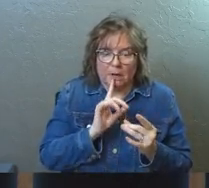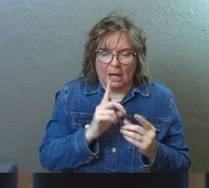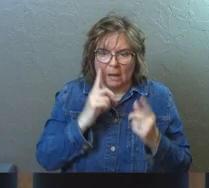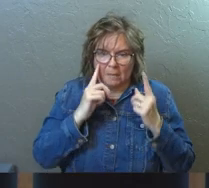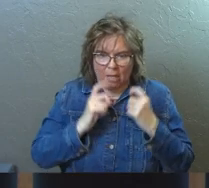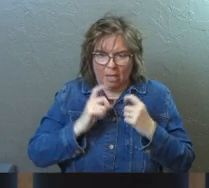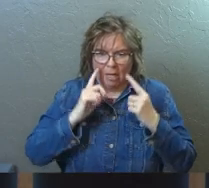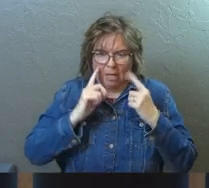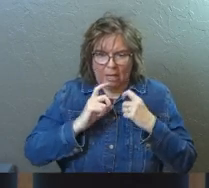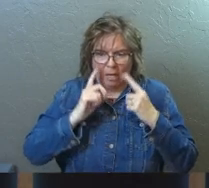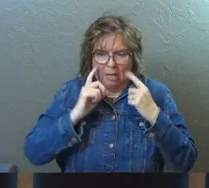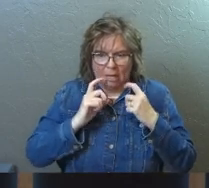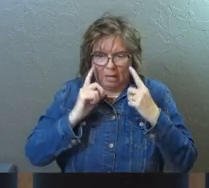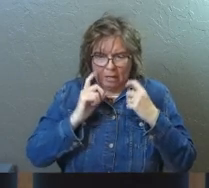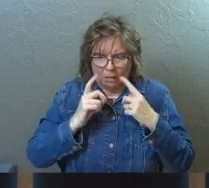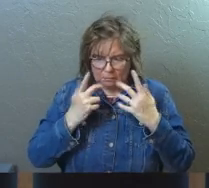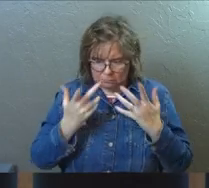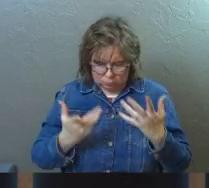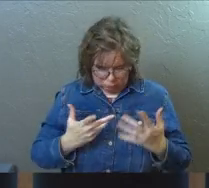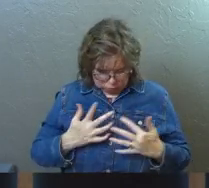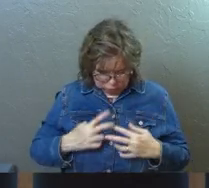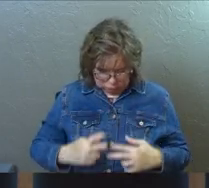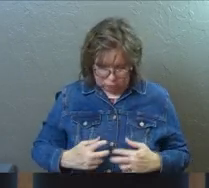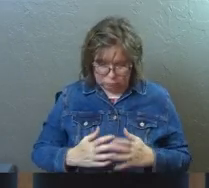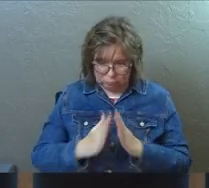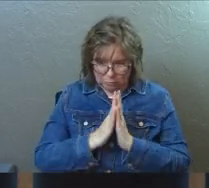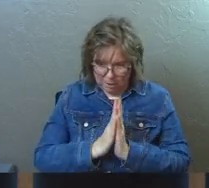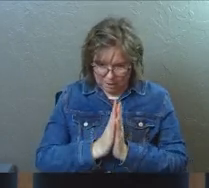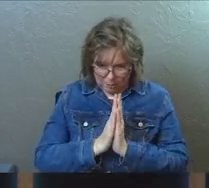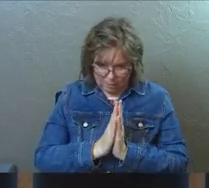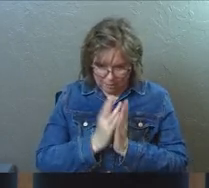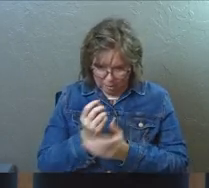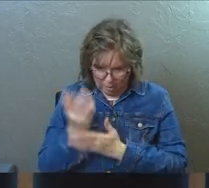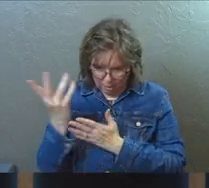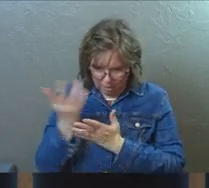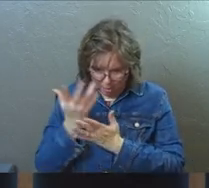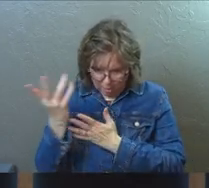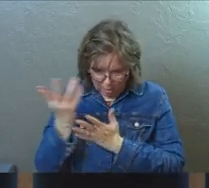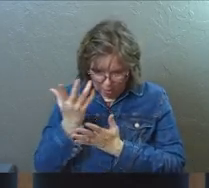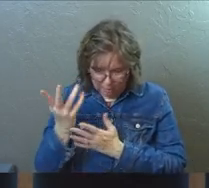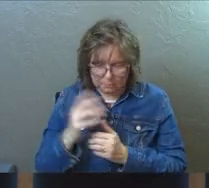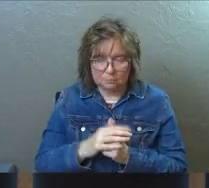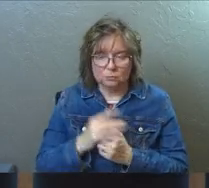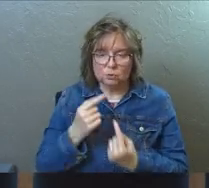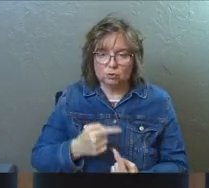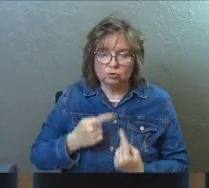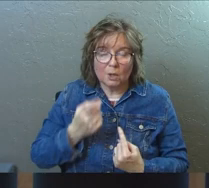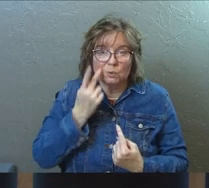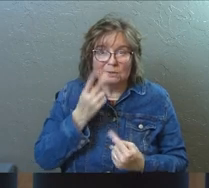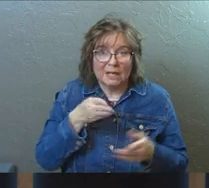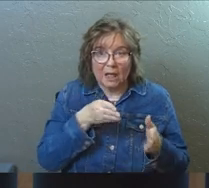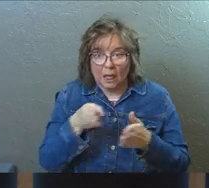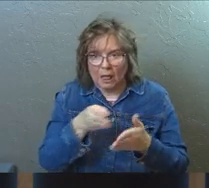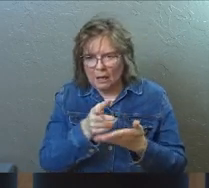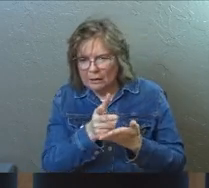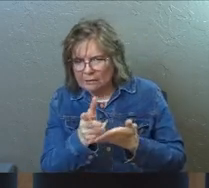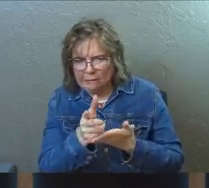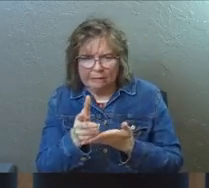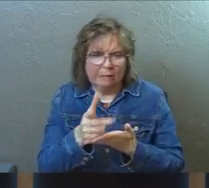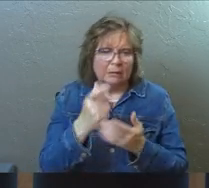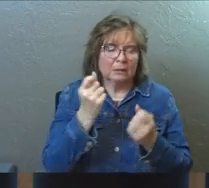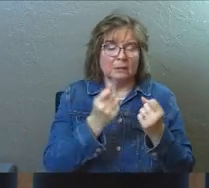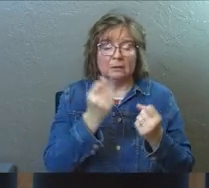sobbing in the cab of this truck, struggling to see the road, by the way,